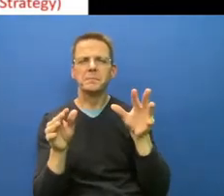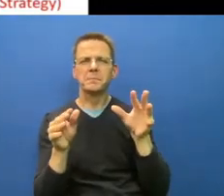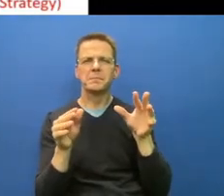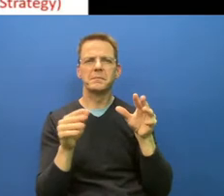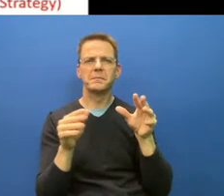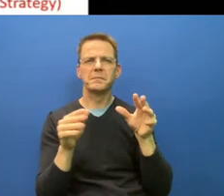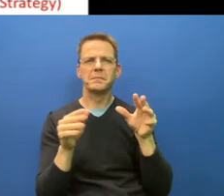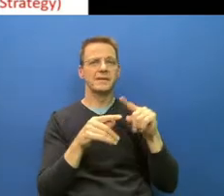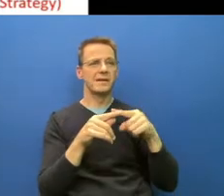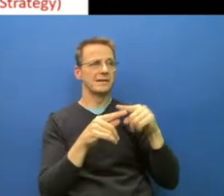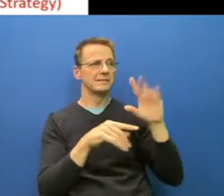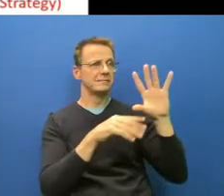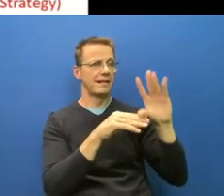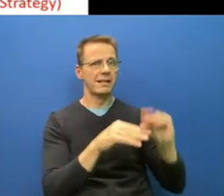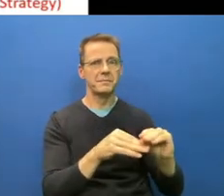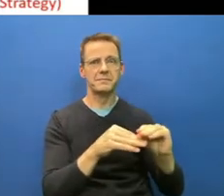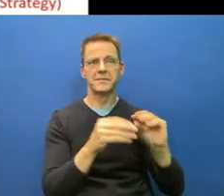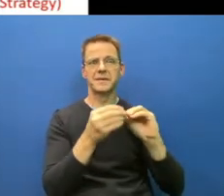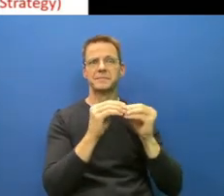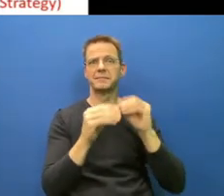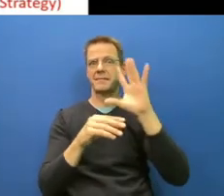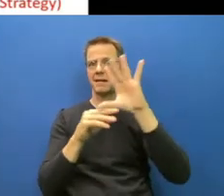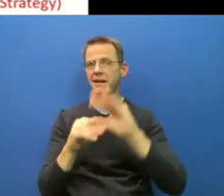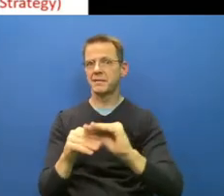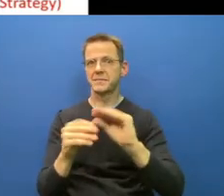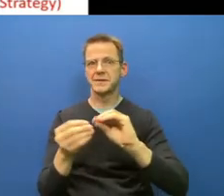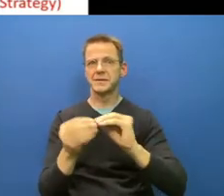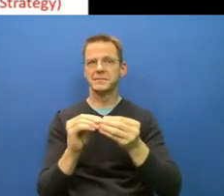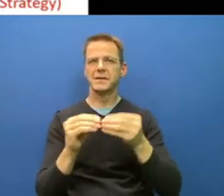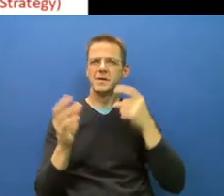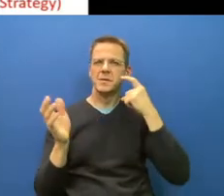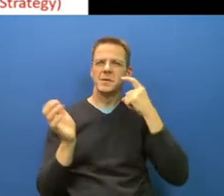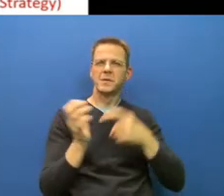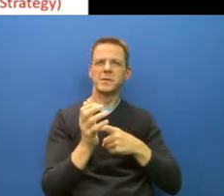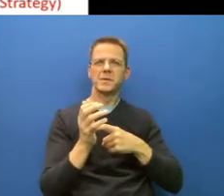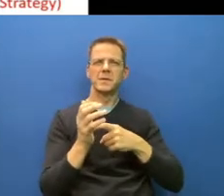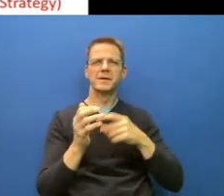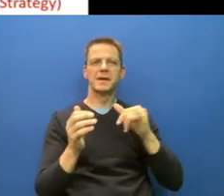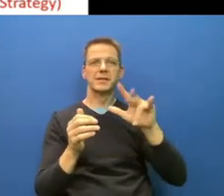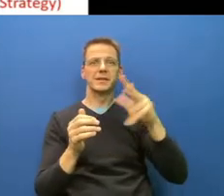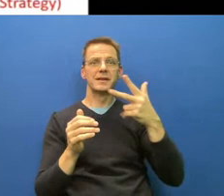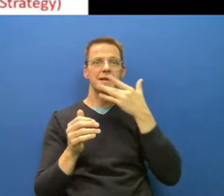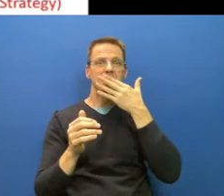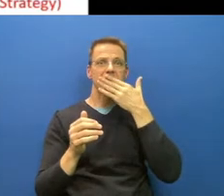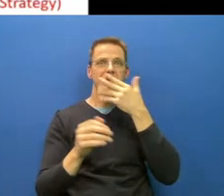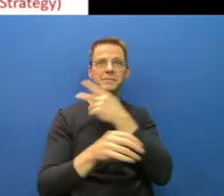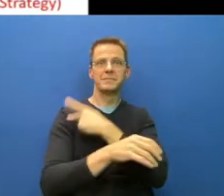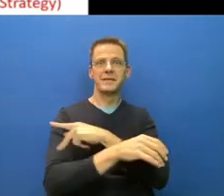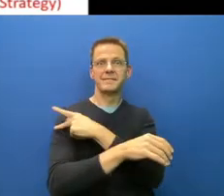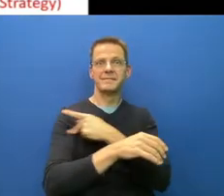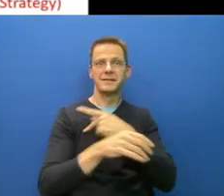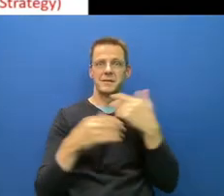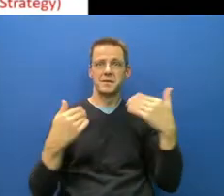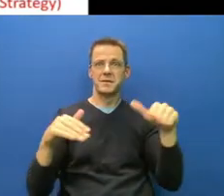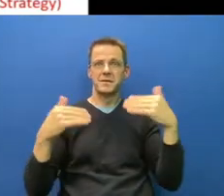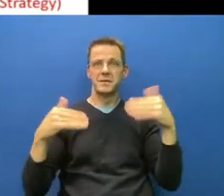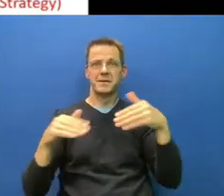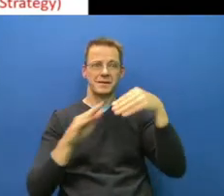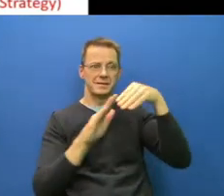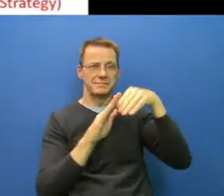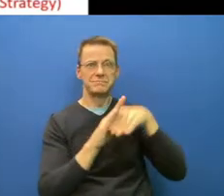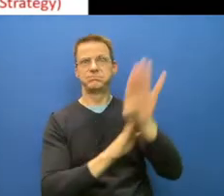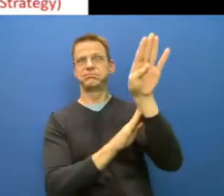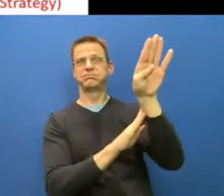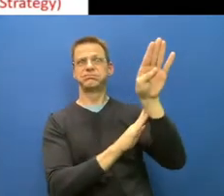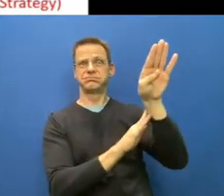huge waves at the same time. Now we see at the end, the New Brunswick started to have different policy. They started this summer to leave with